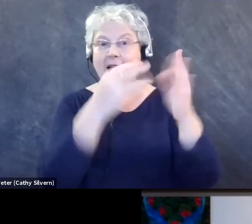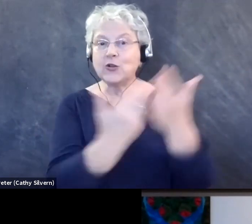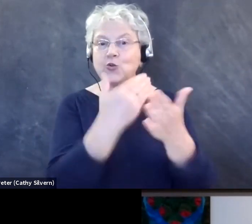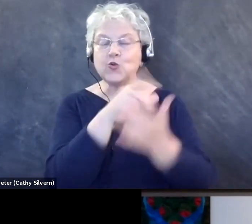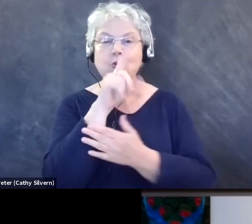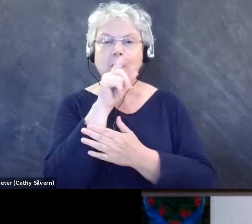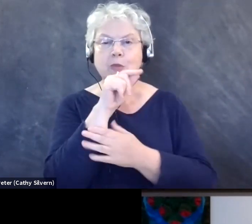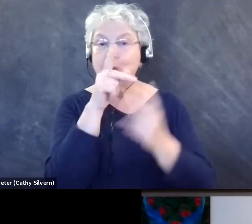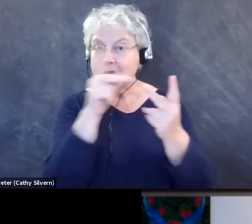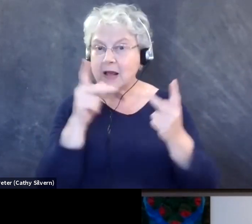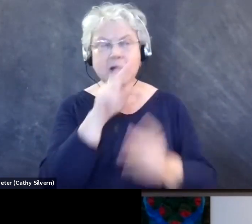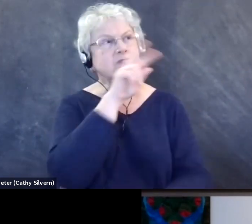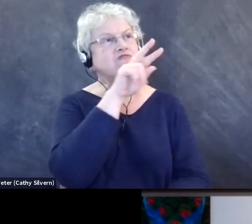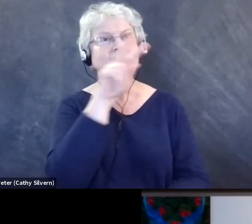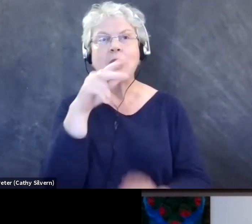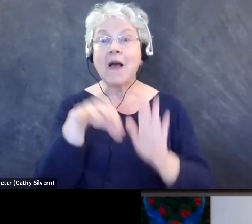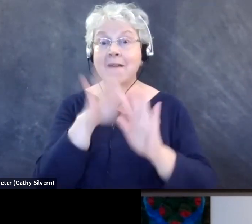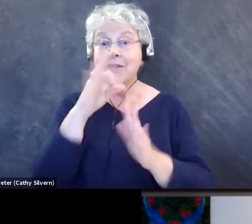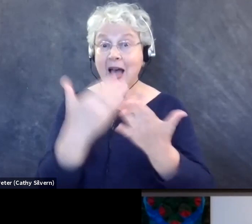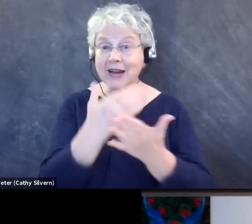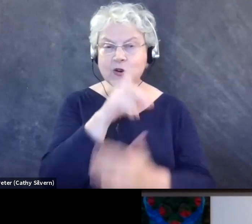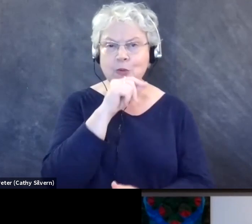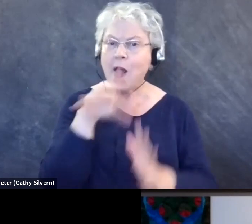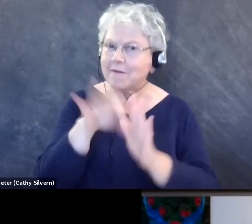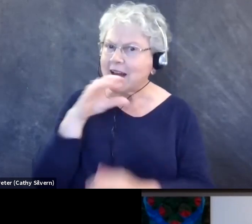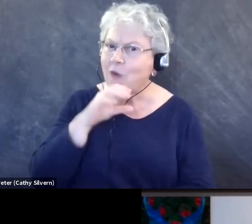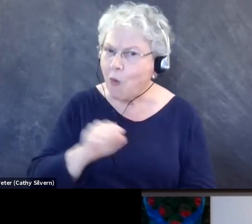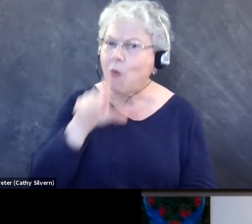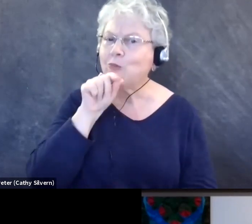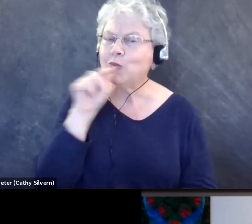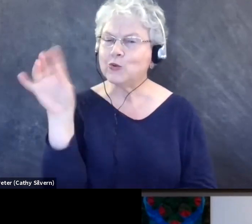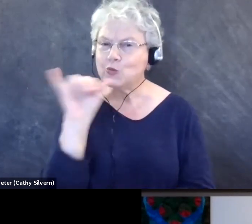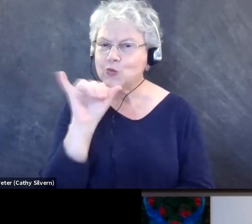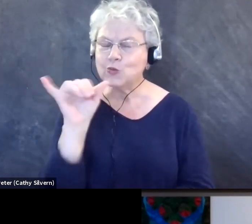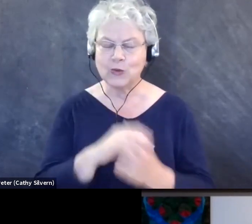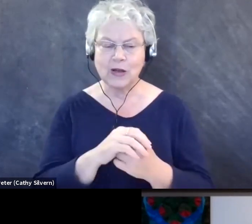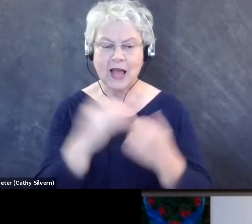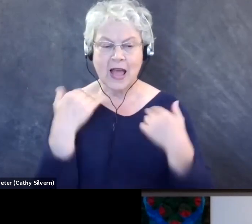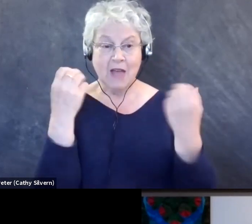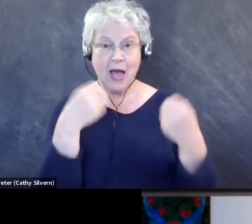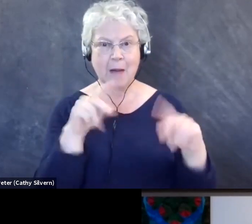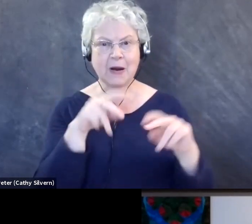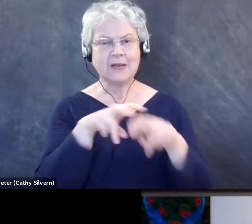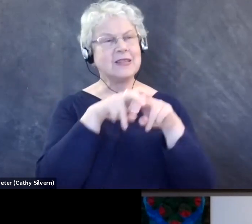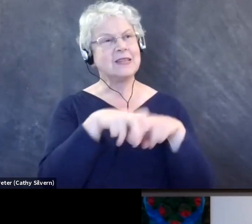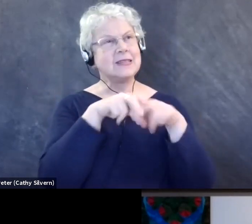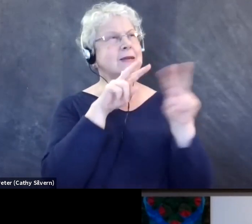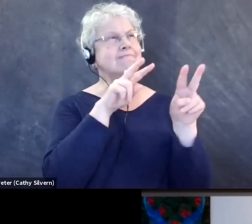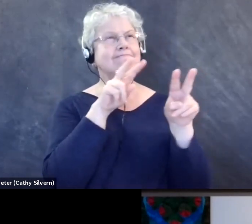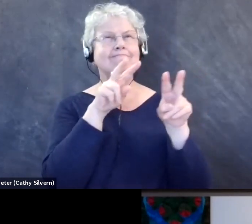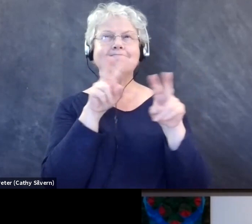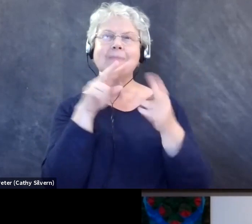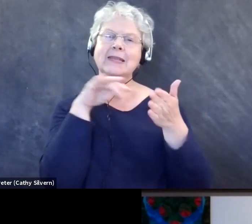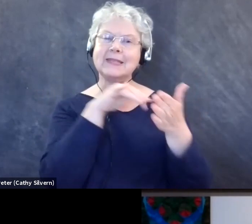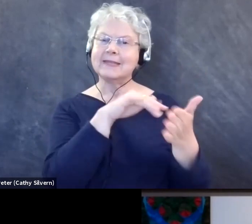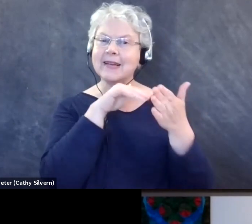finding the new birds, finding the old birds, um, having a chance to sit in steady birds, um,